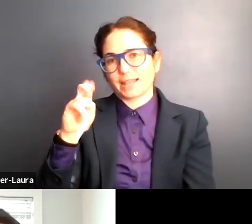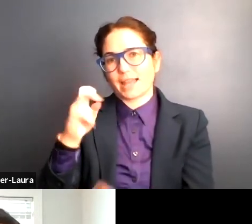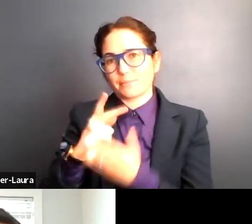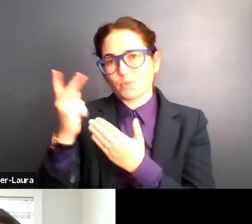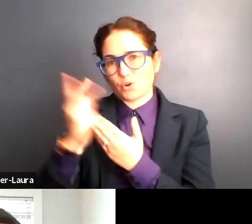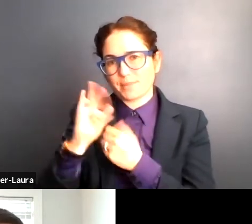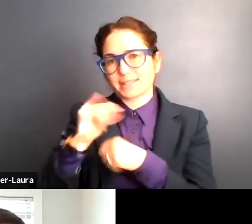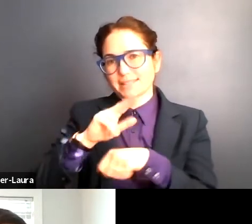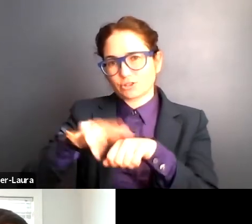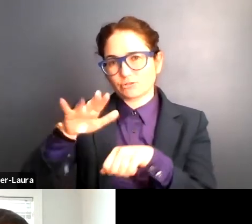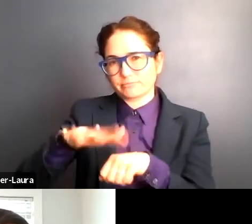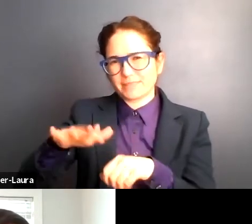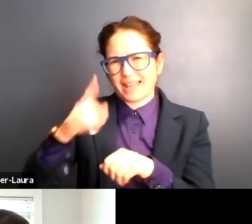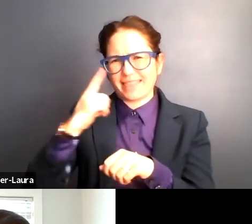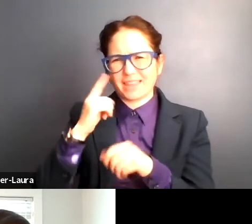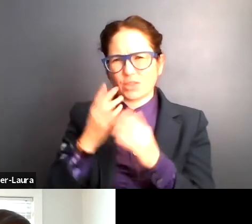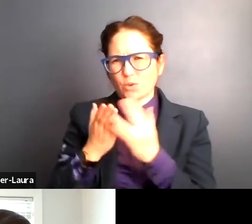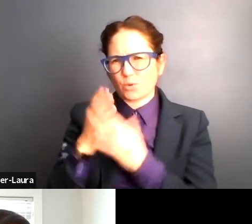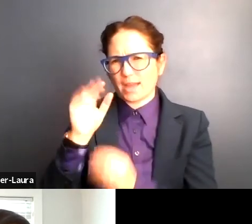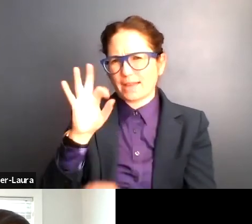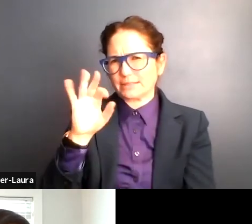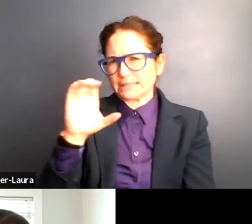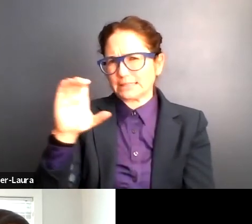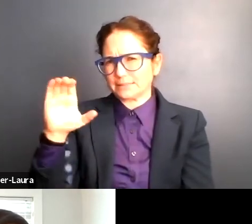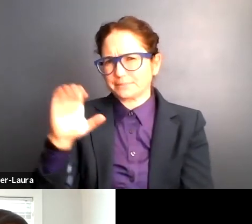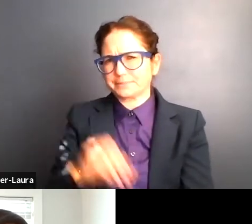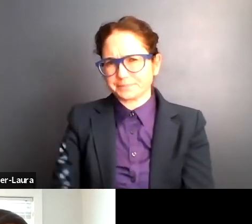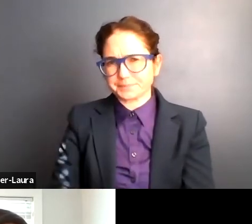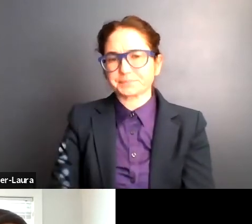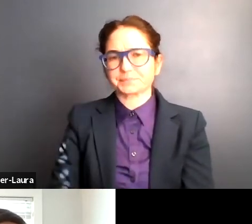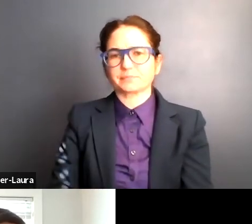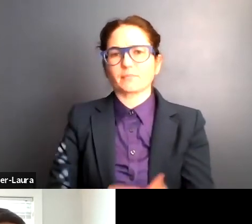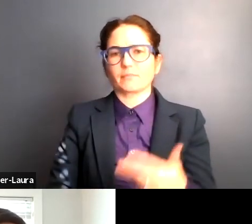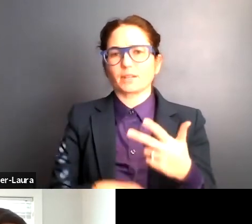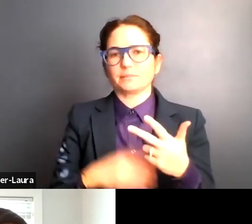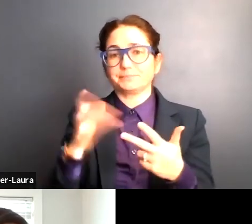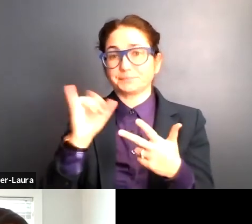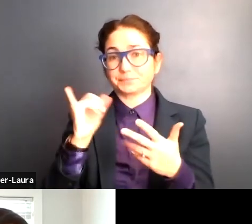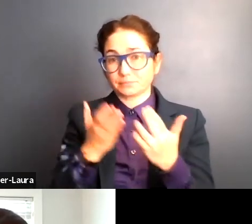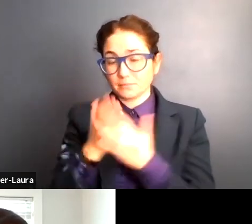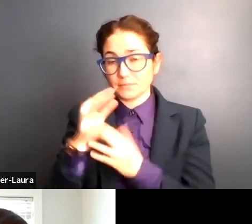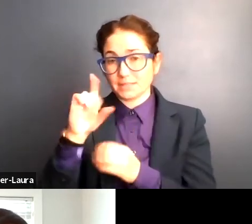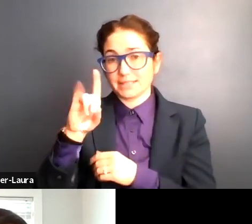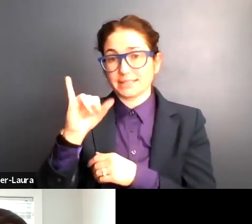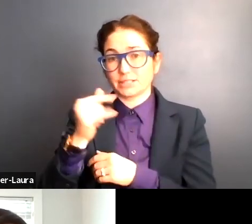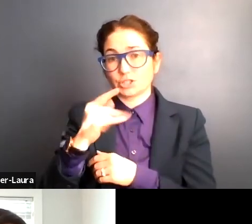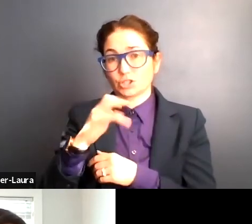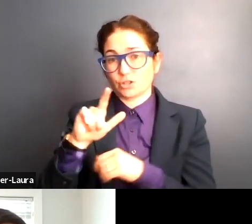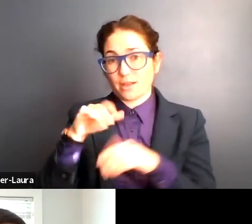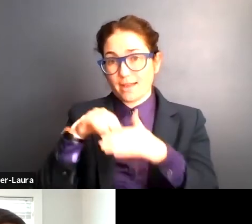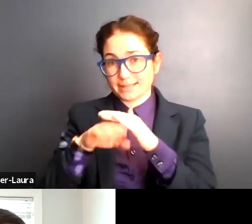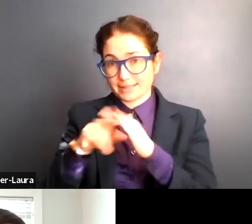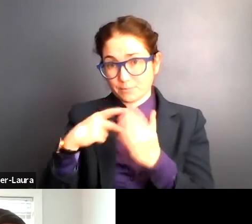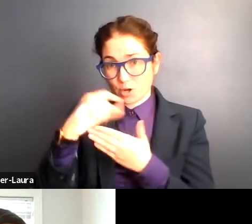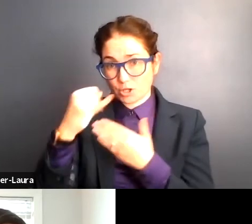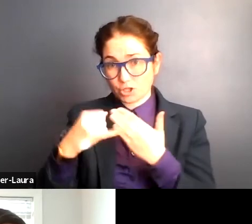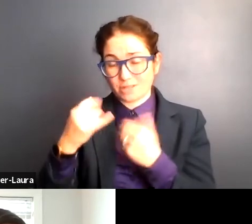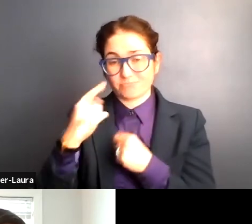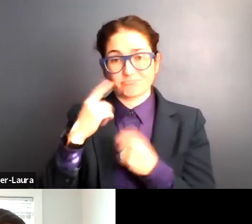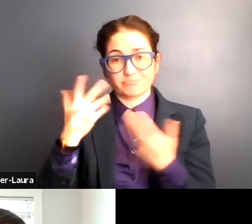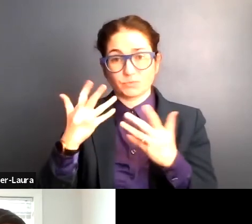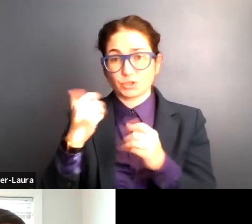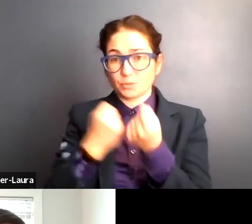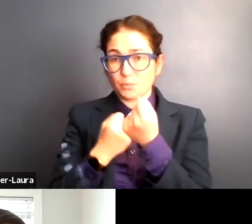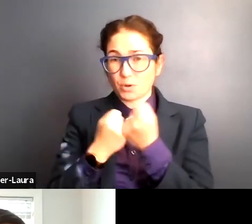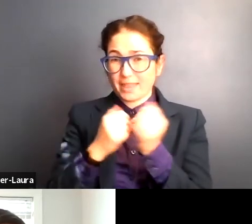through the, I believe the FCC. And then, um, through our digital access project, we've, uh, supported thousands of